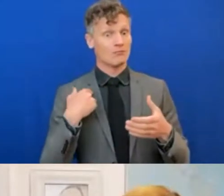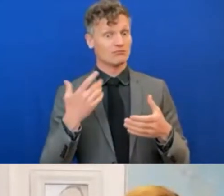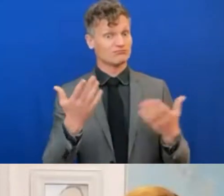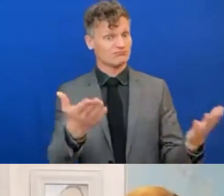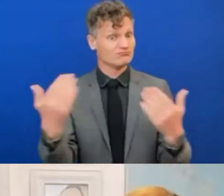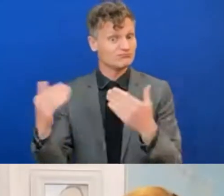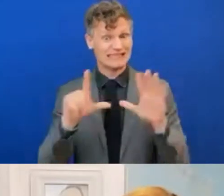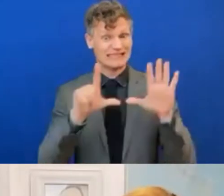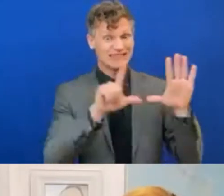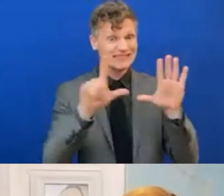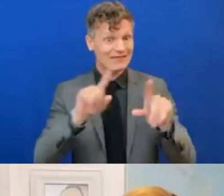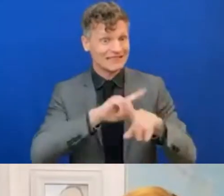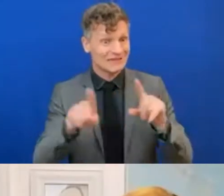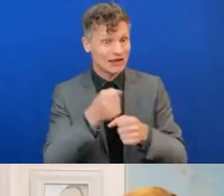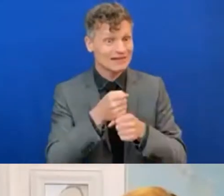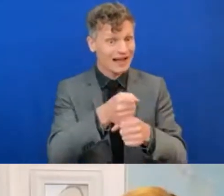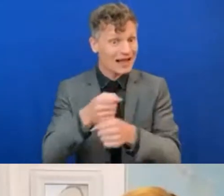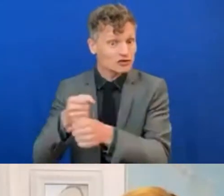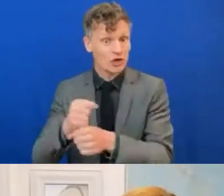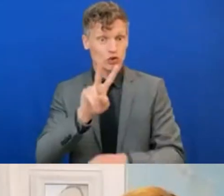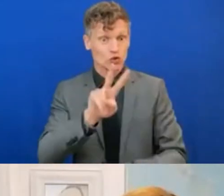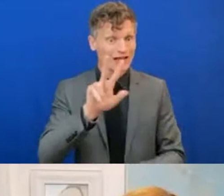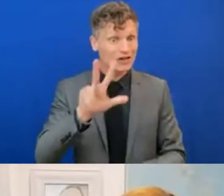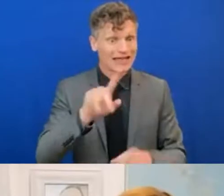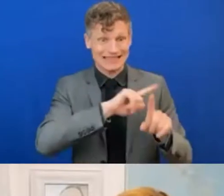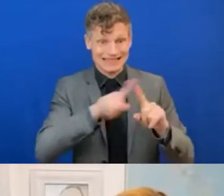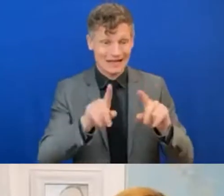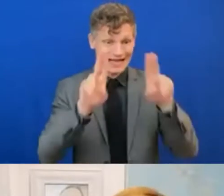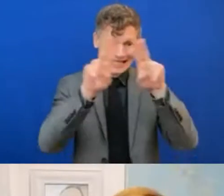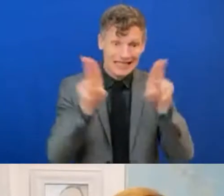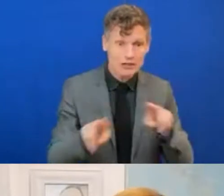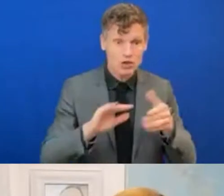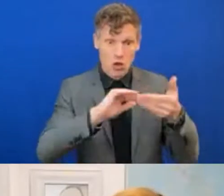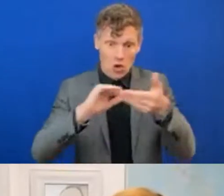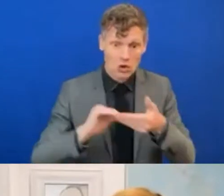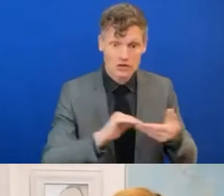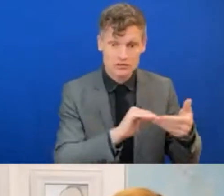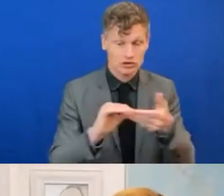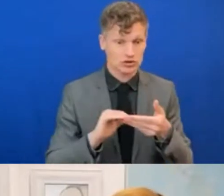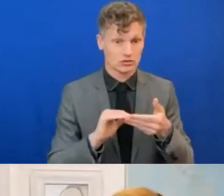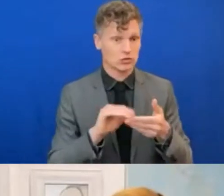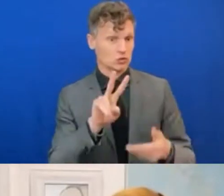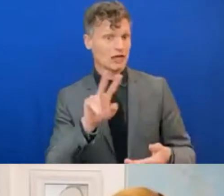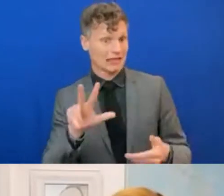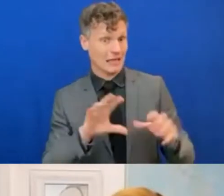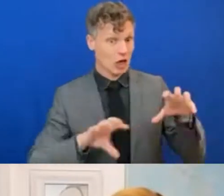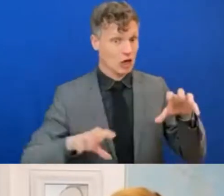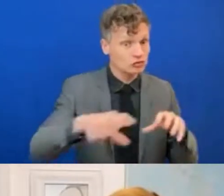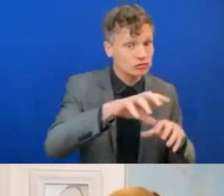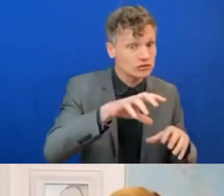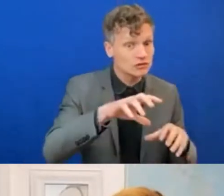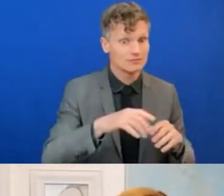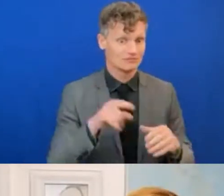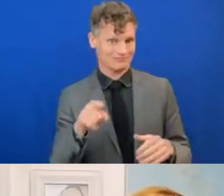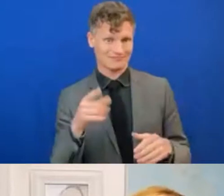countries and international organizations and submitting together our own communique, which is basically a document including the policies